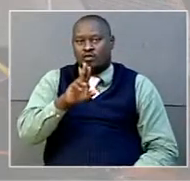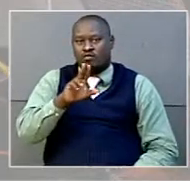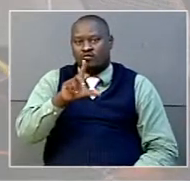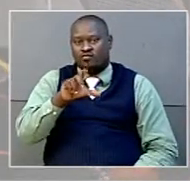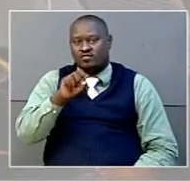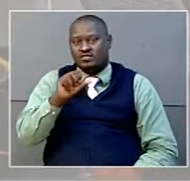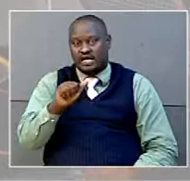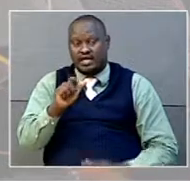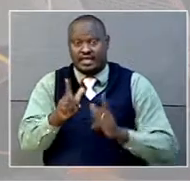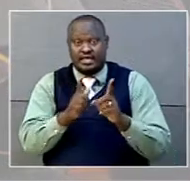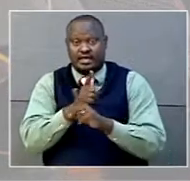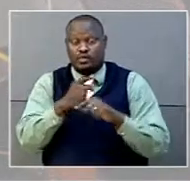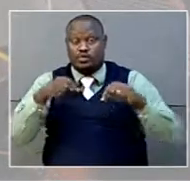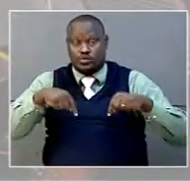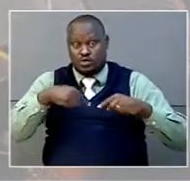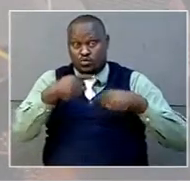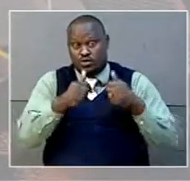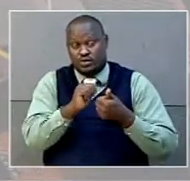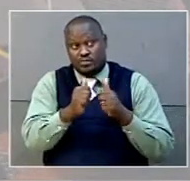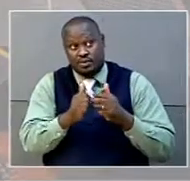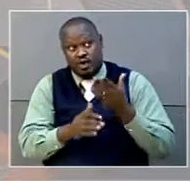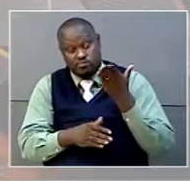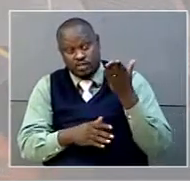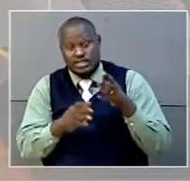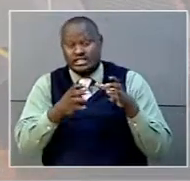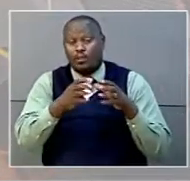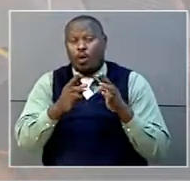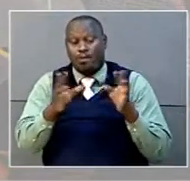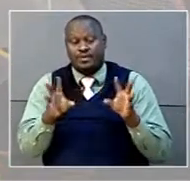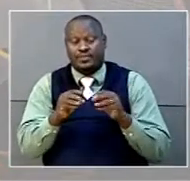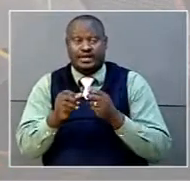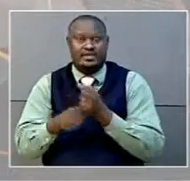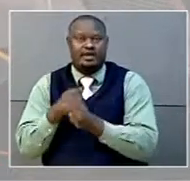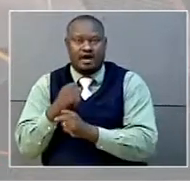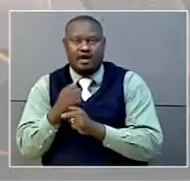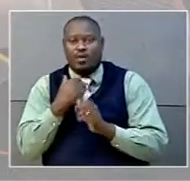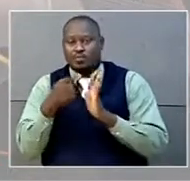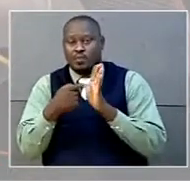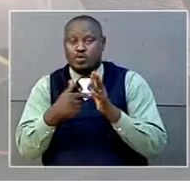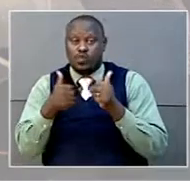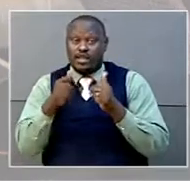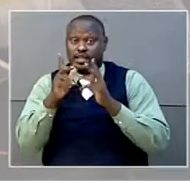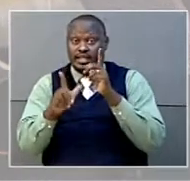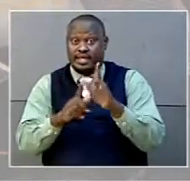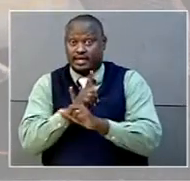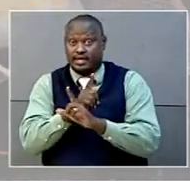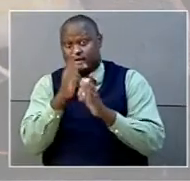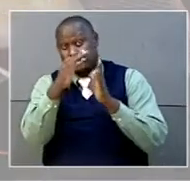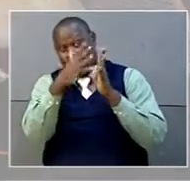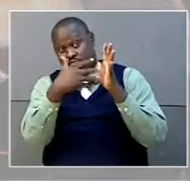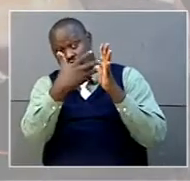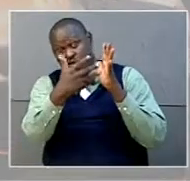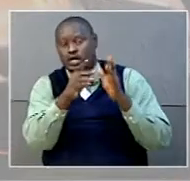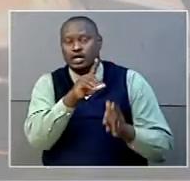tonight with teams hoping to wind up the year with better ranking on the league table. Now, Dream is